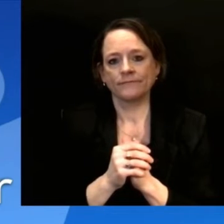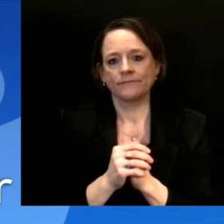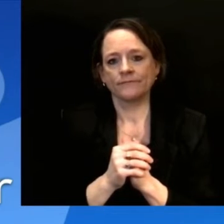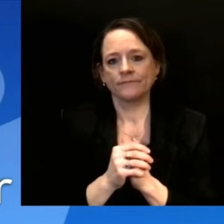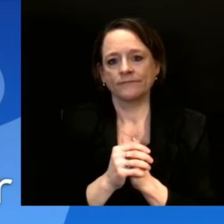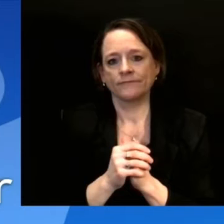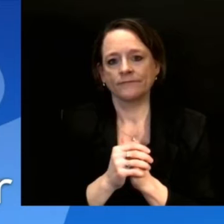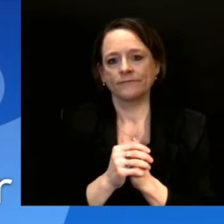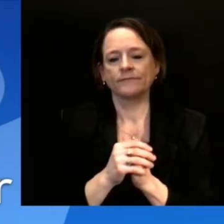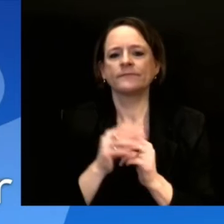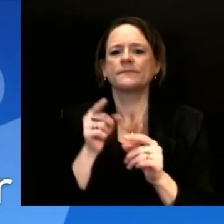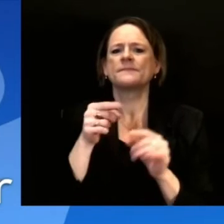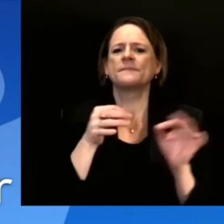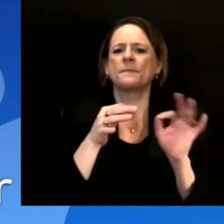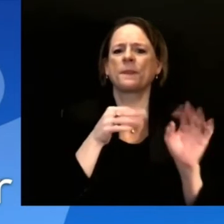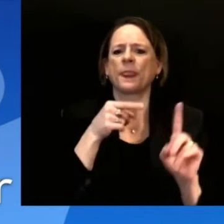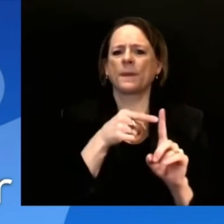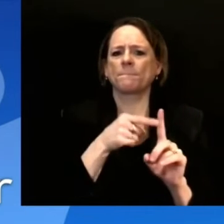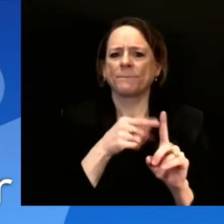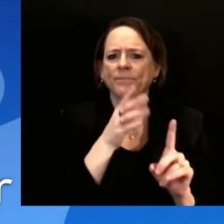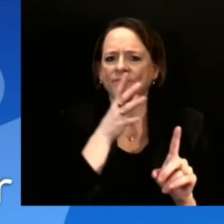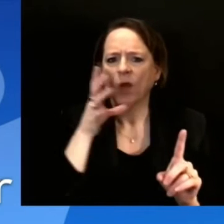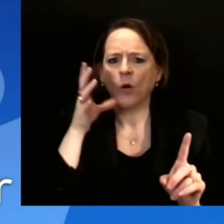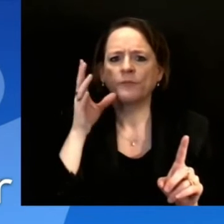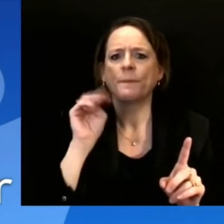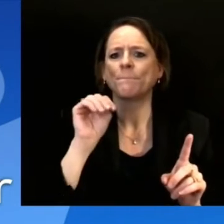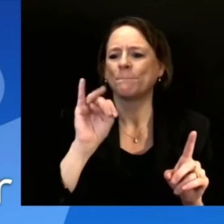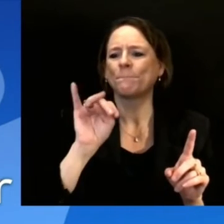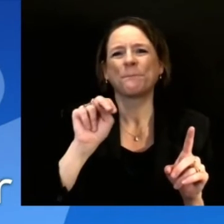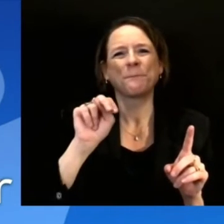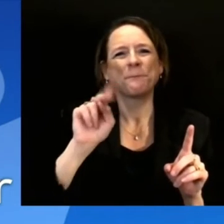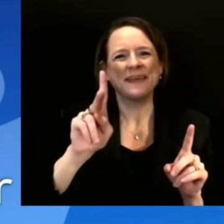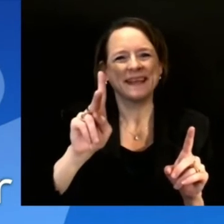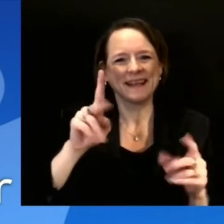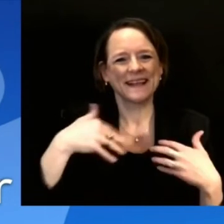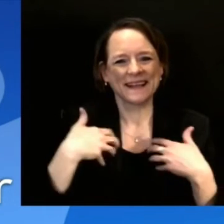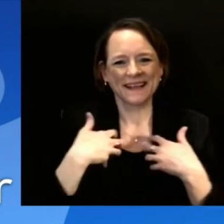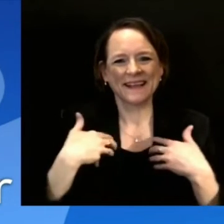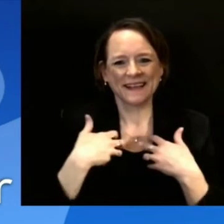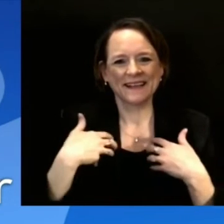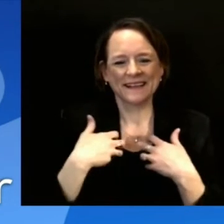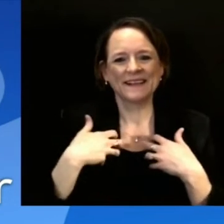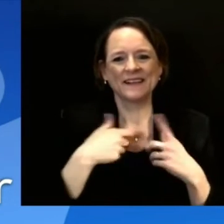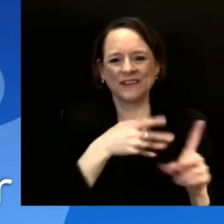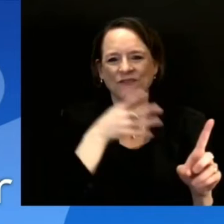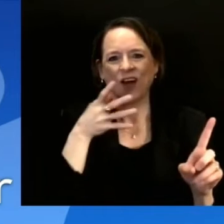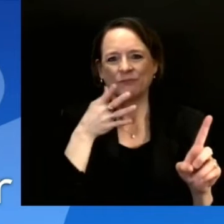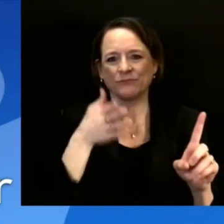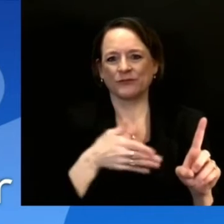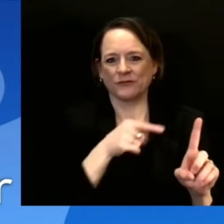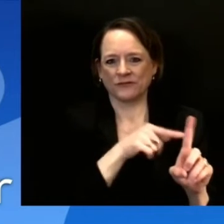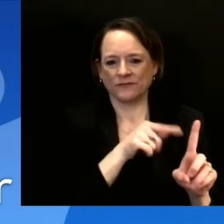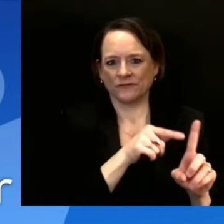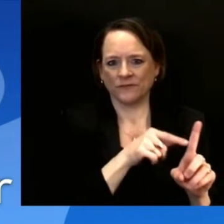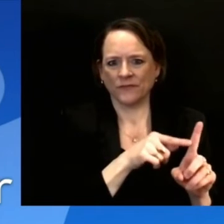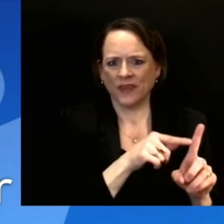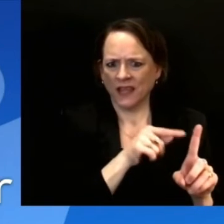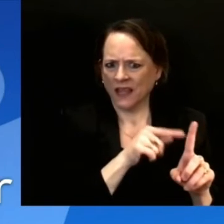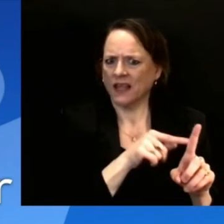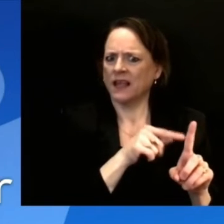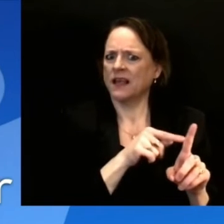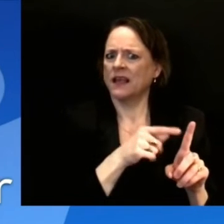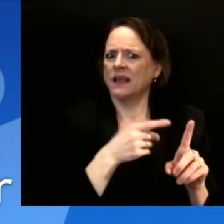1B group and kind of what we hope to gain or hope to prevent by vaccinating that specific population sooner rather than later. Thanks.